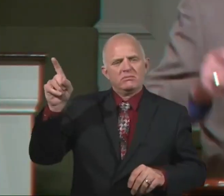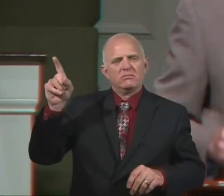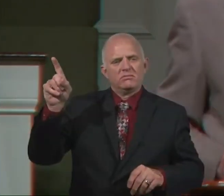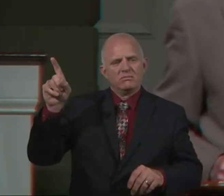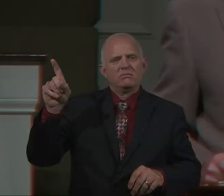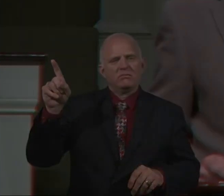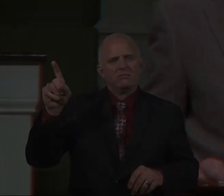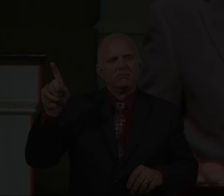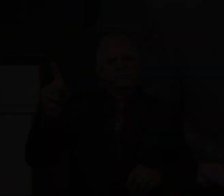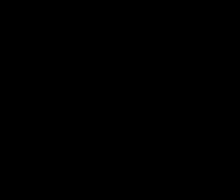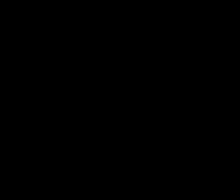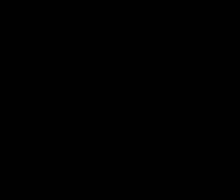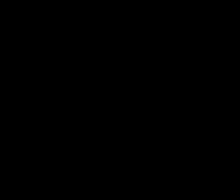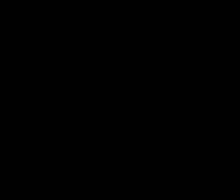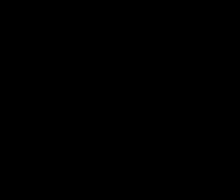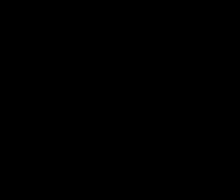Let's pray together. Can we?